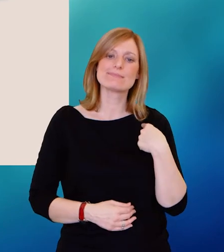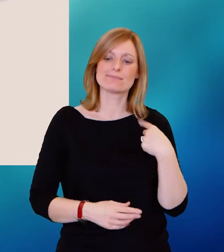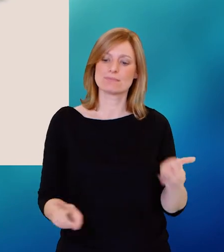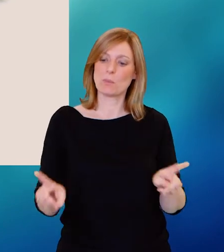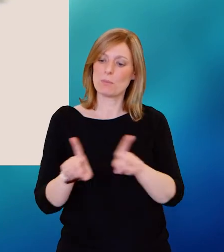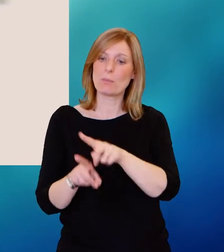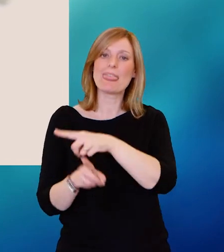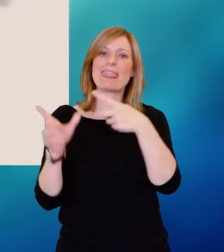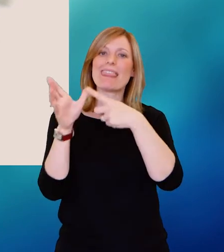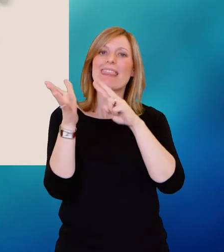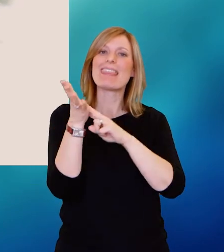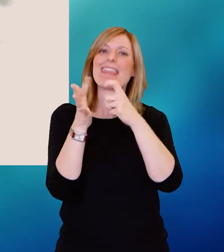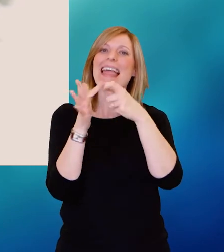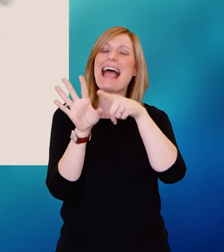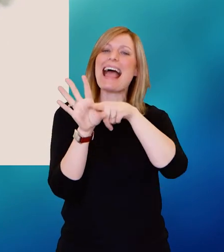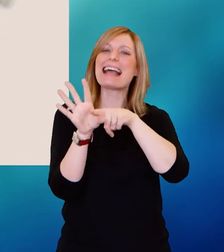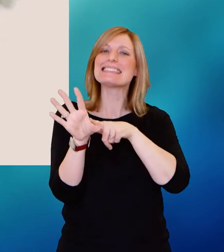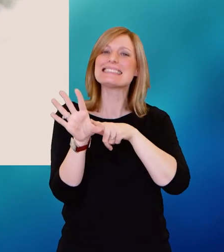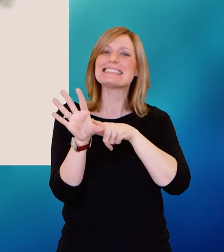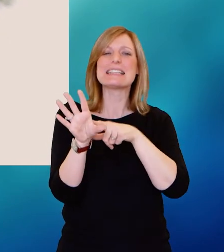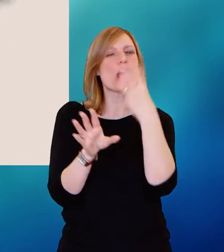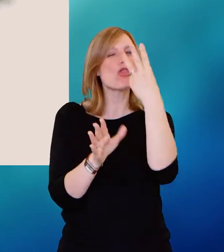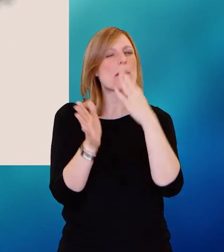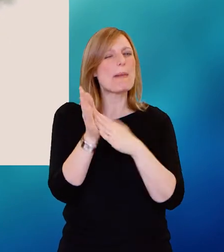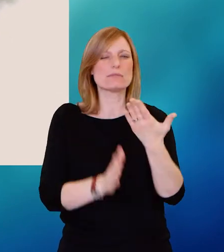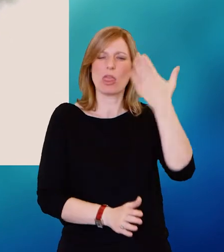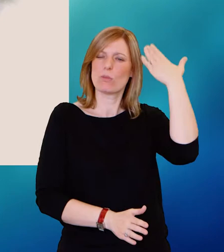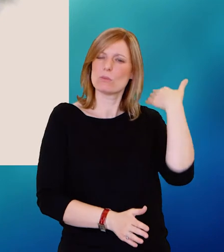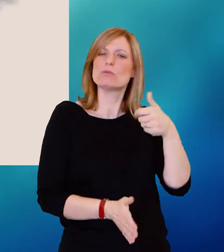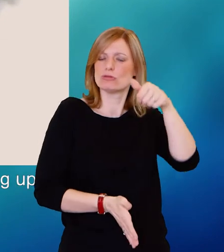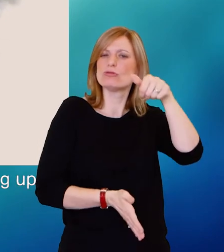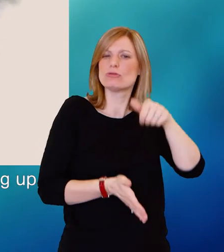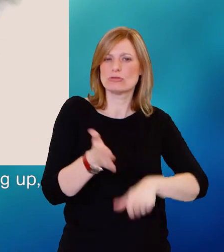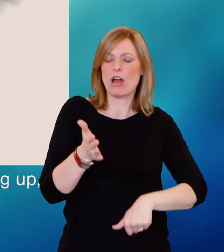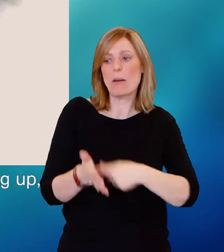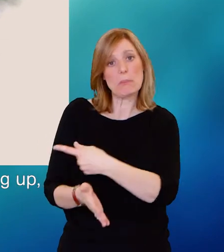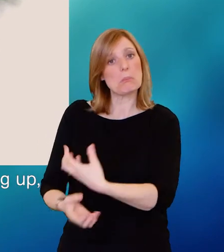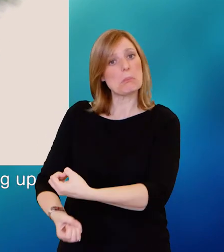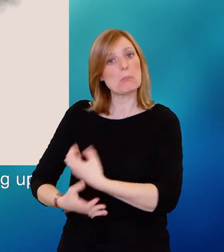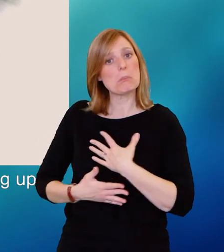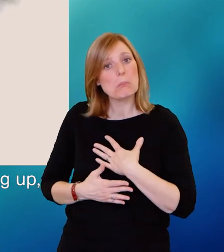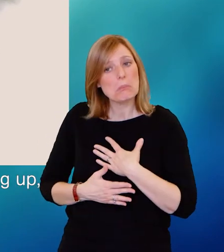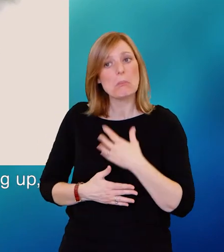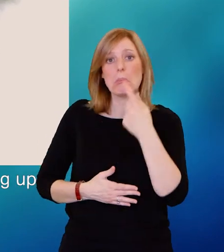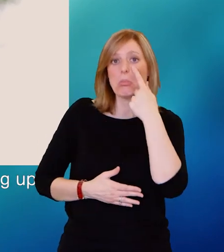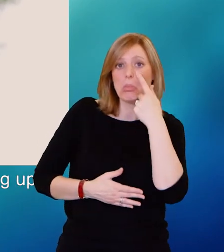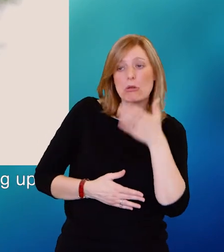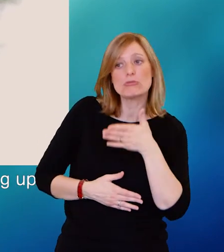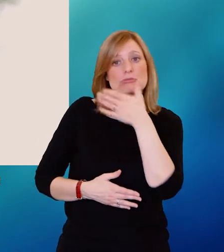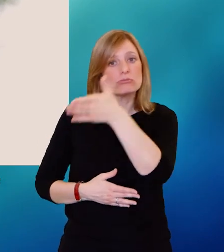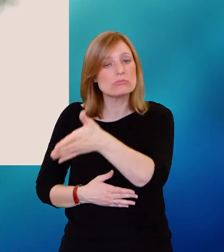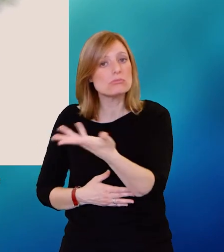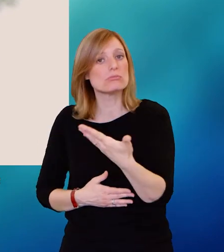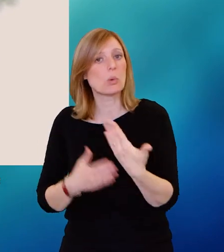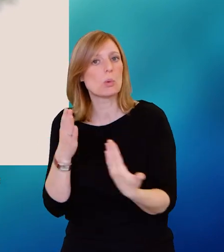I've been coming out with Andy the first time about three months ago. He told me about this programme that he was setting